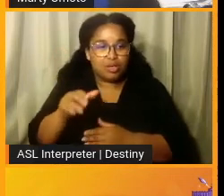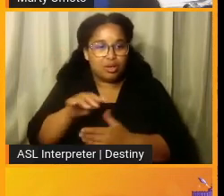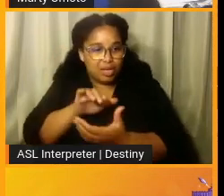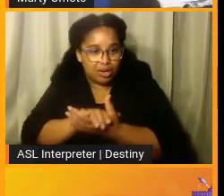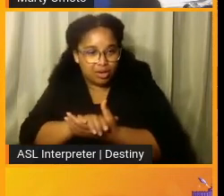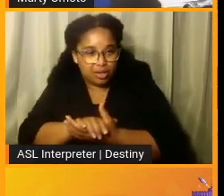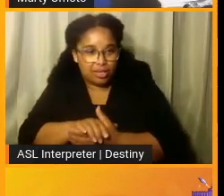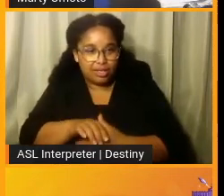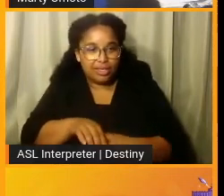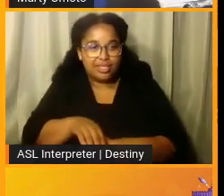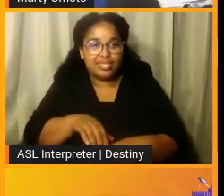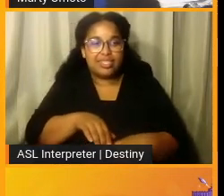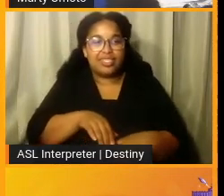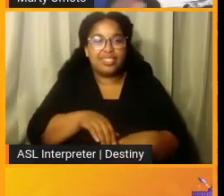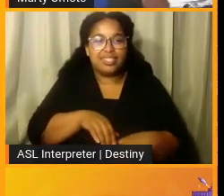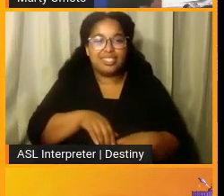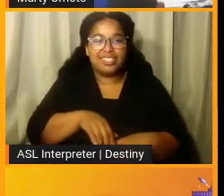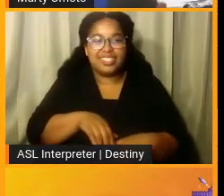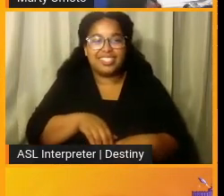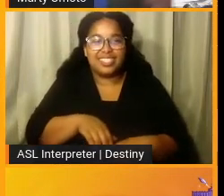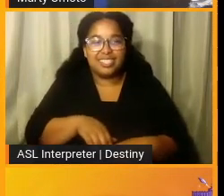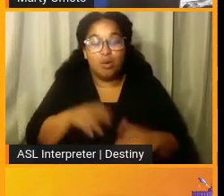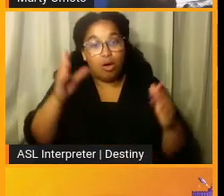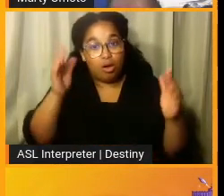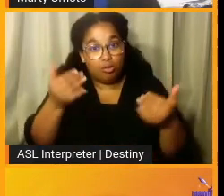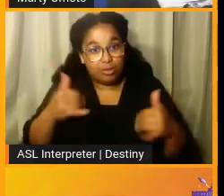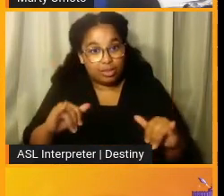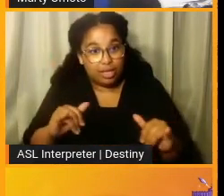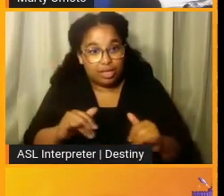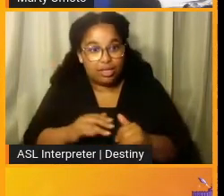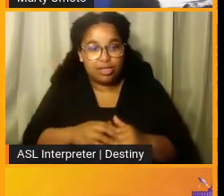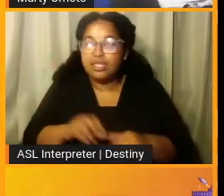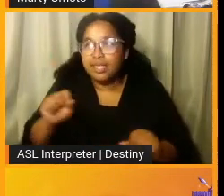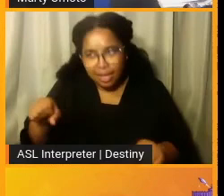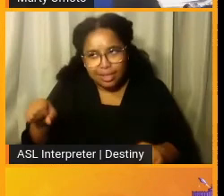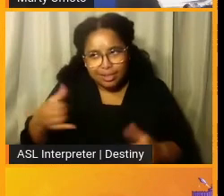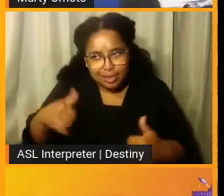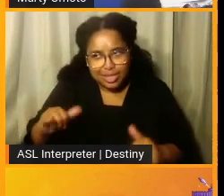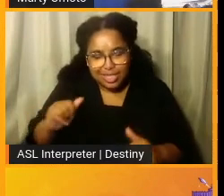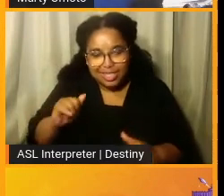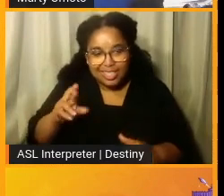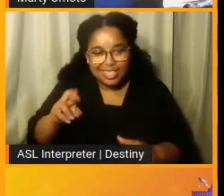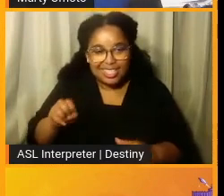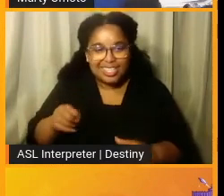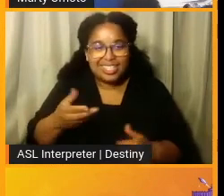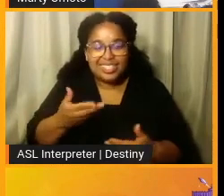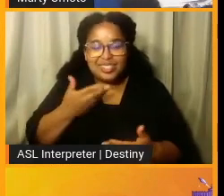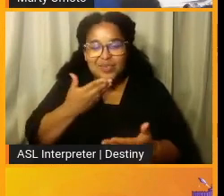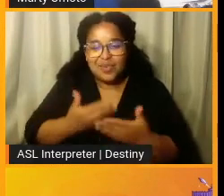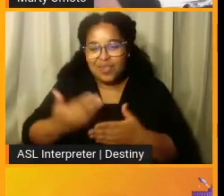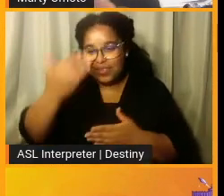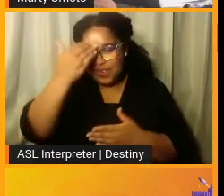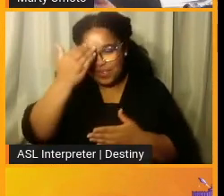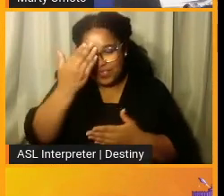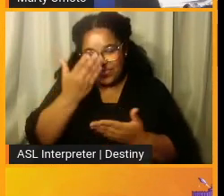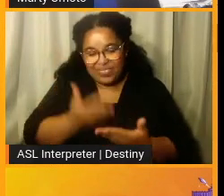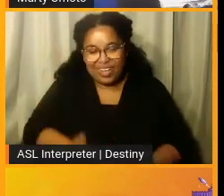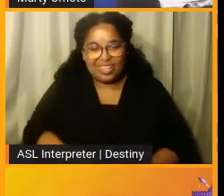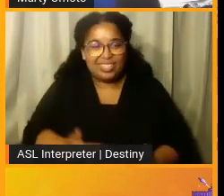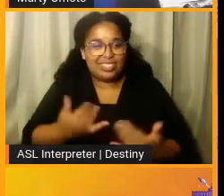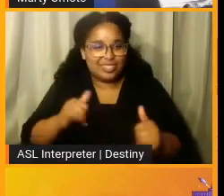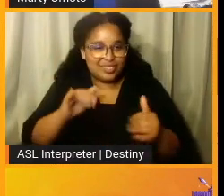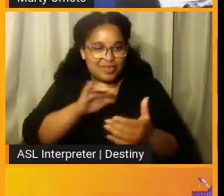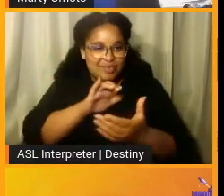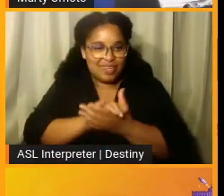I hope you guys still are. I just, it's a well-known fact. Okay, good. And you're still married.